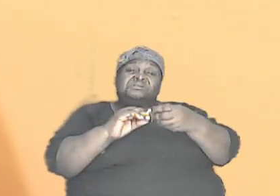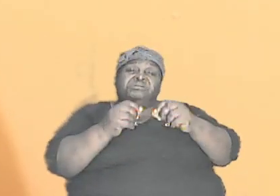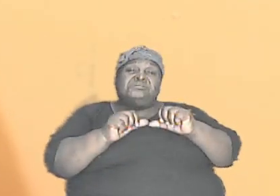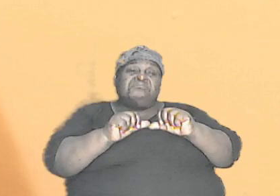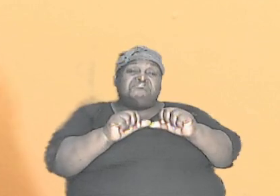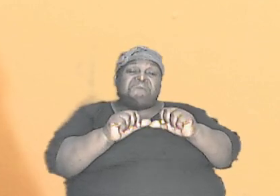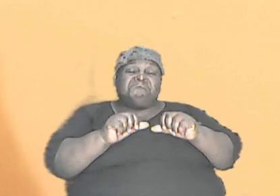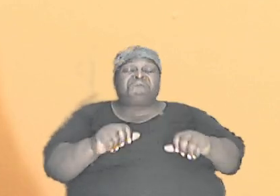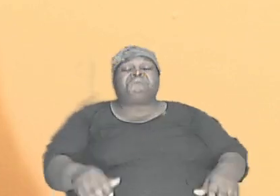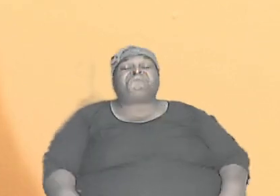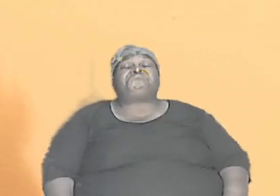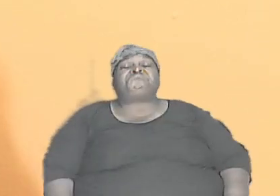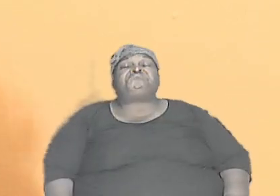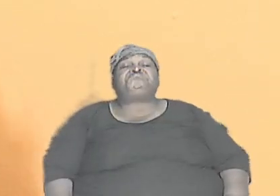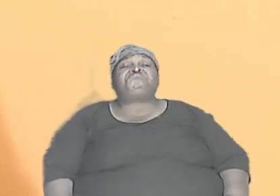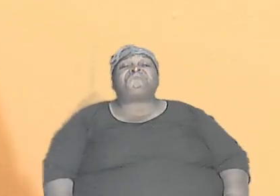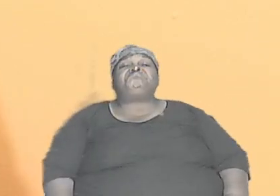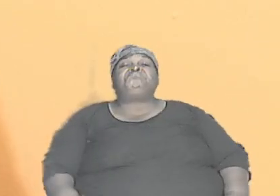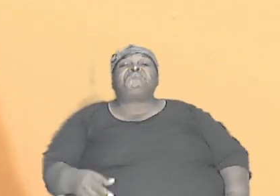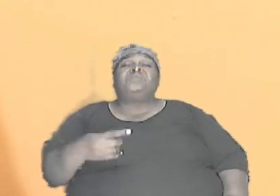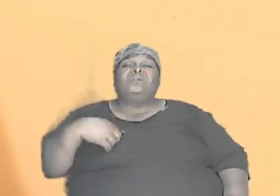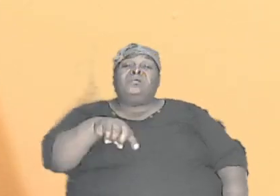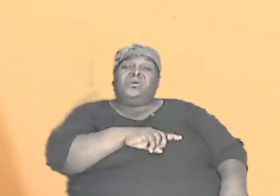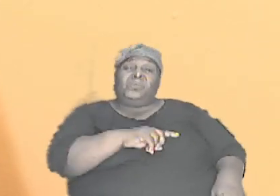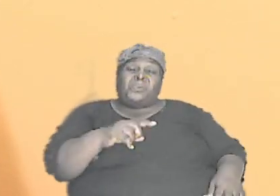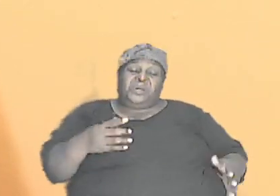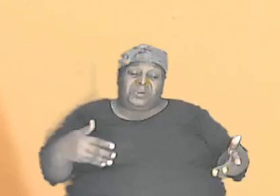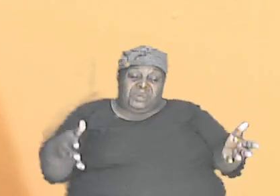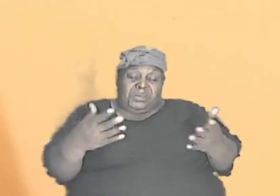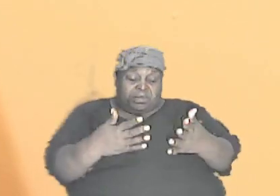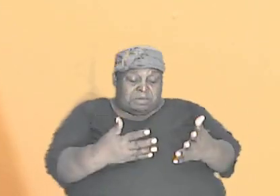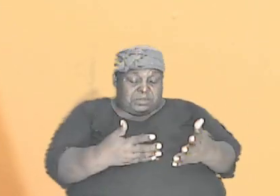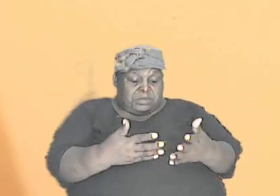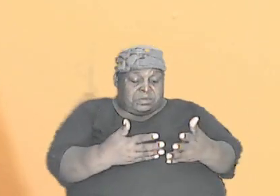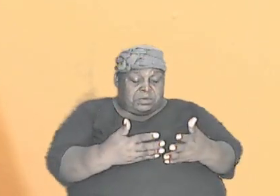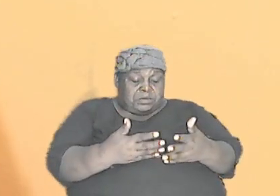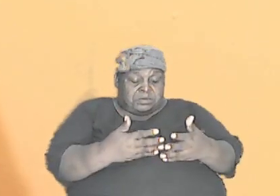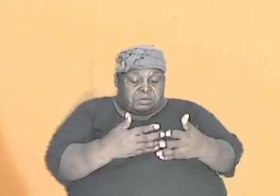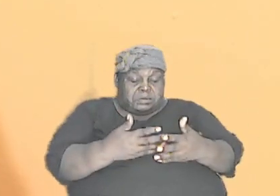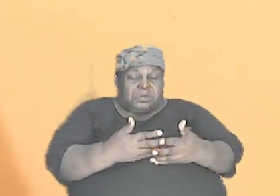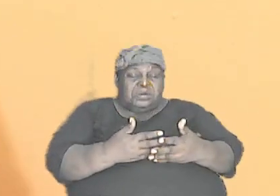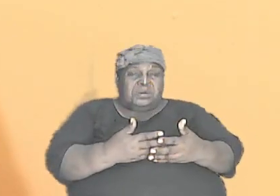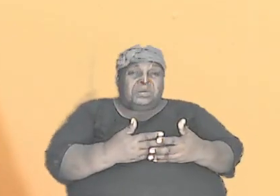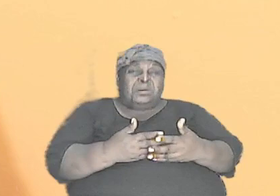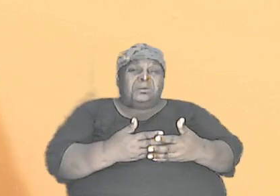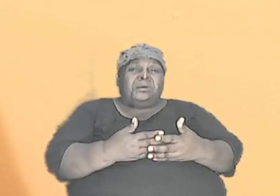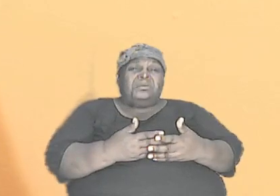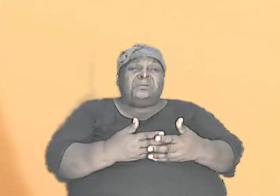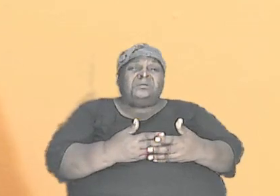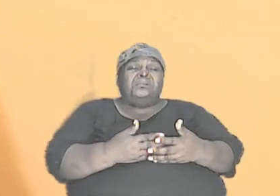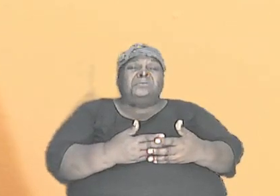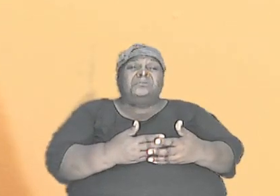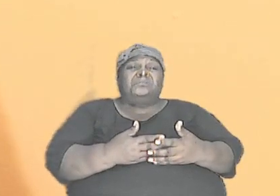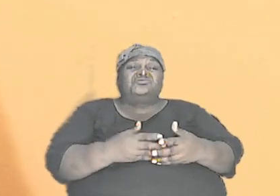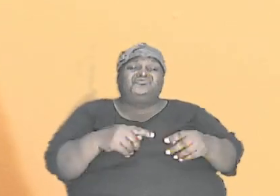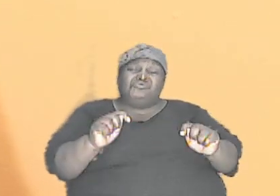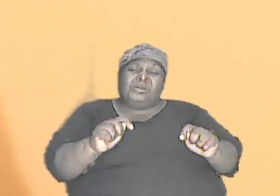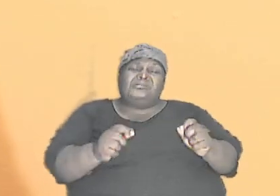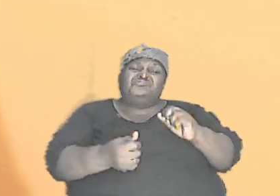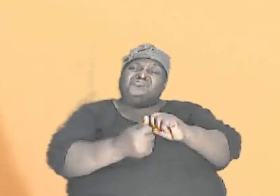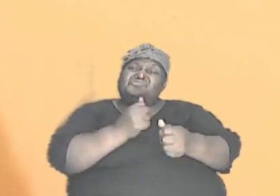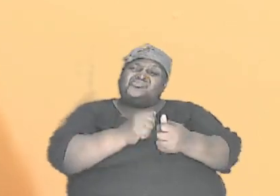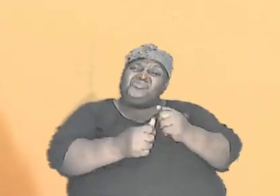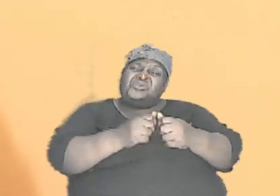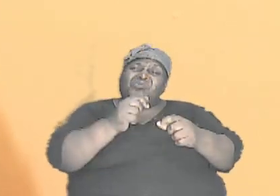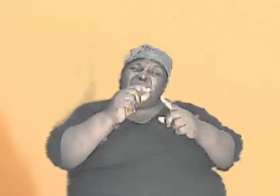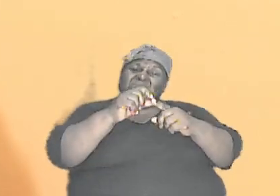hit back against those that fight against the word of Almighty God, to